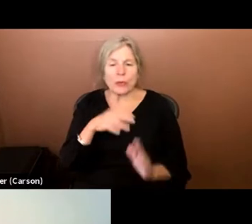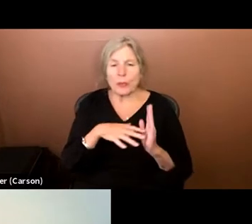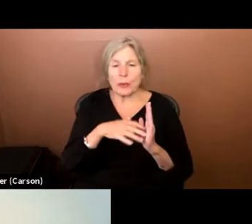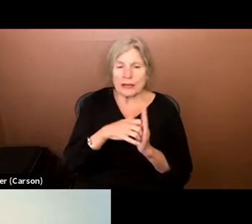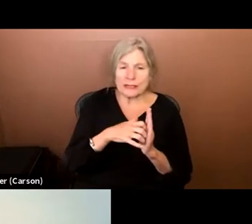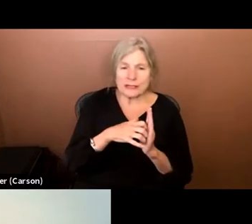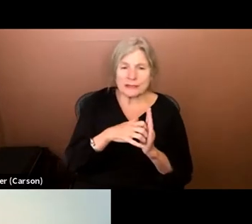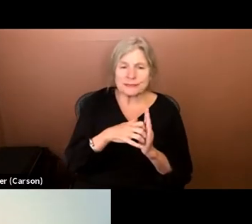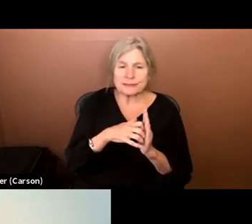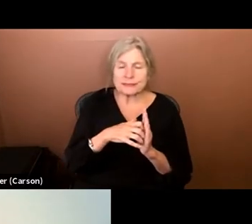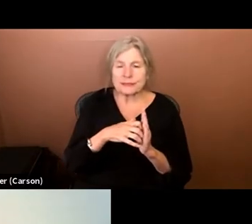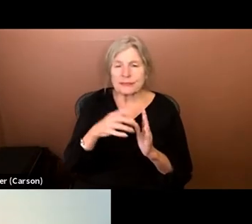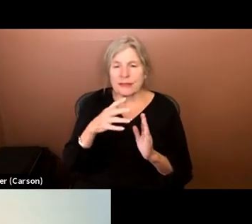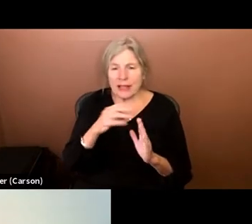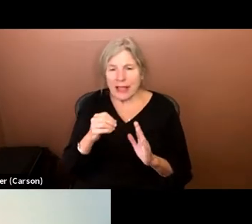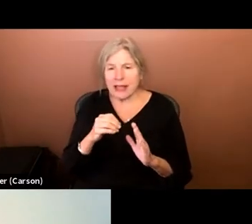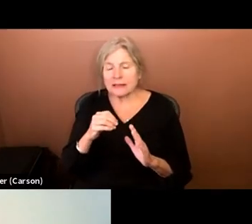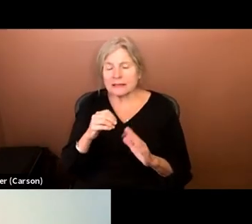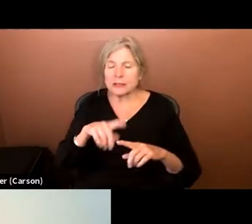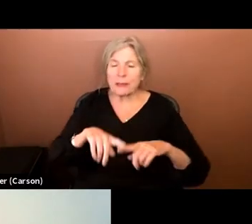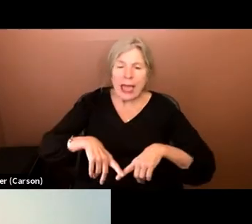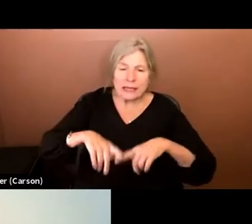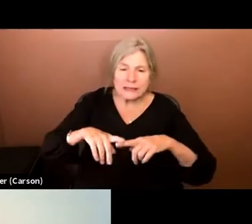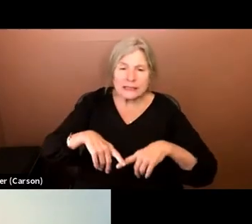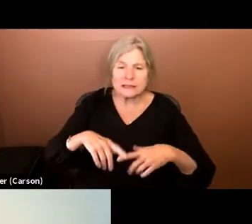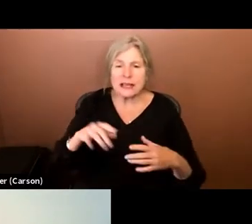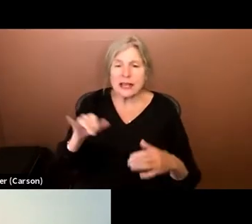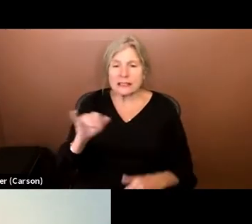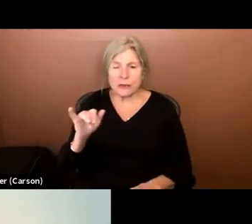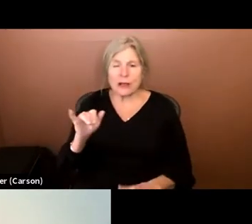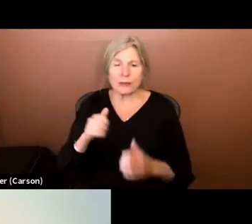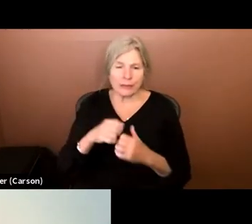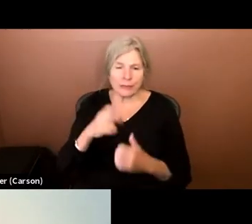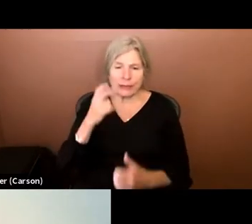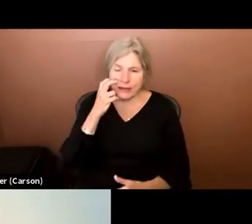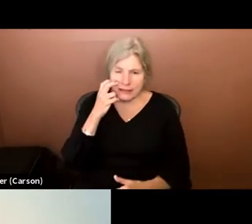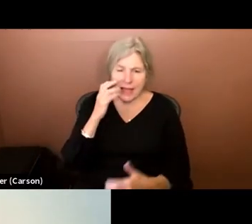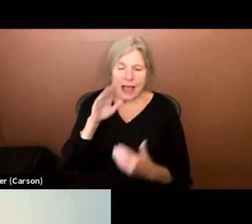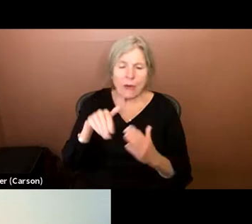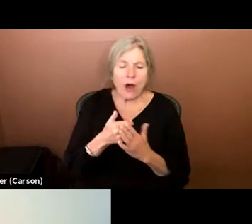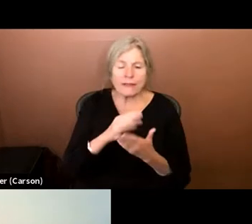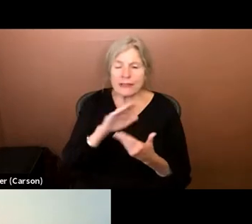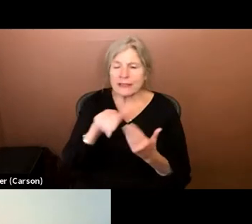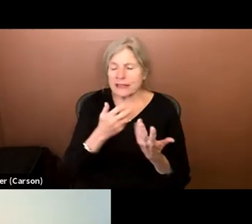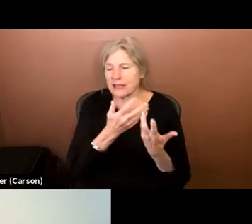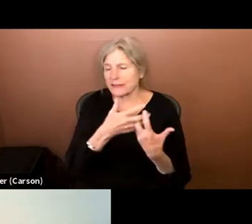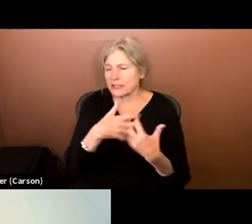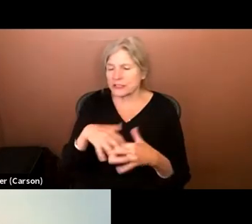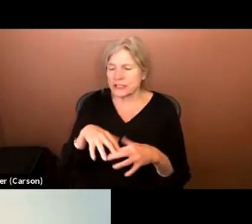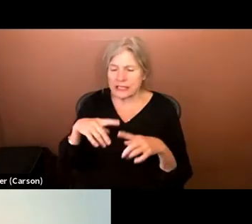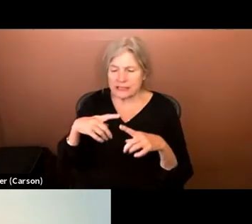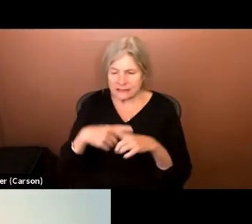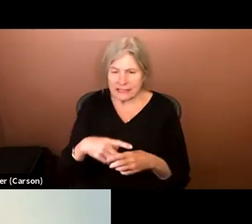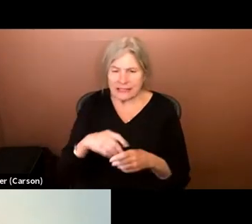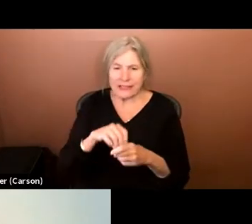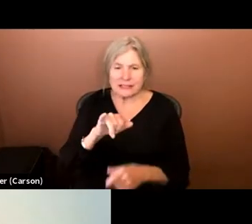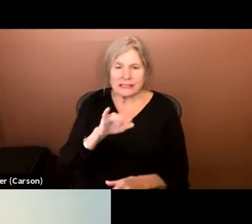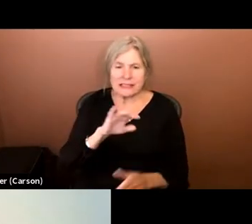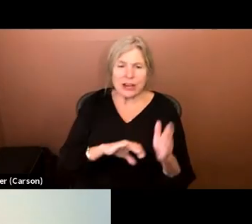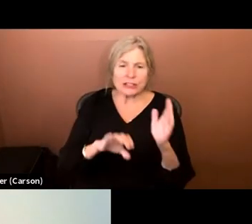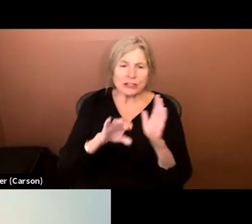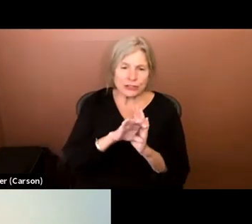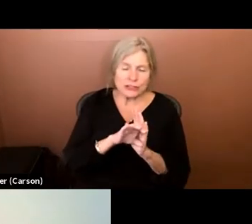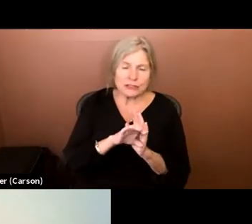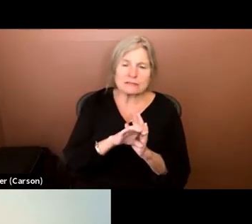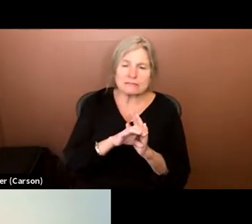and dependence, as well as with blindness, and how all of these things kind of intersect in this character pretty much